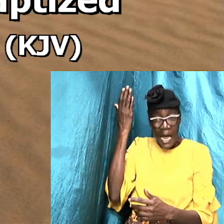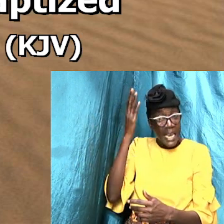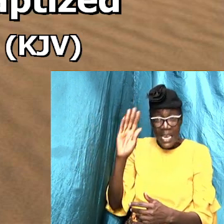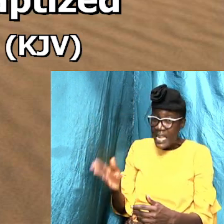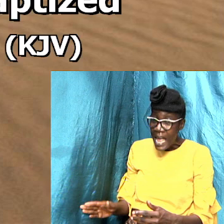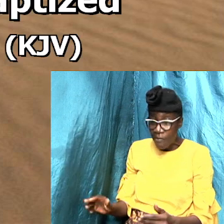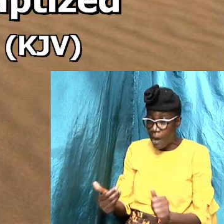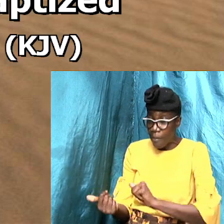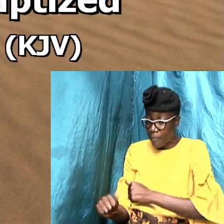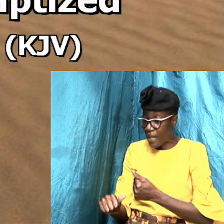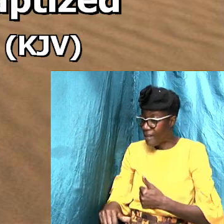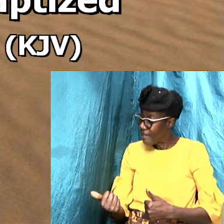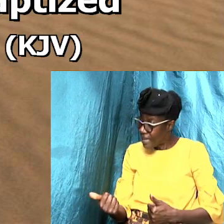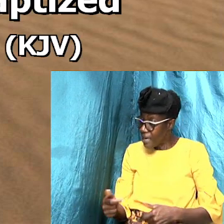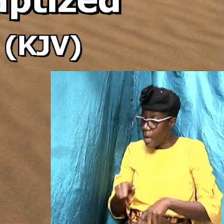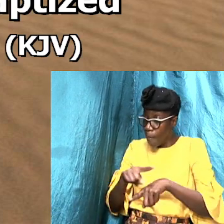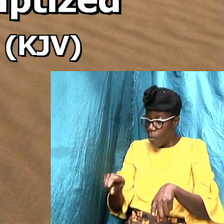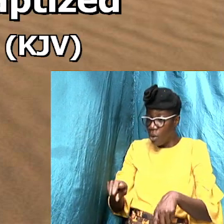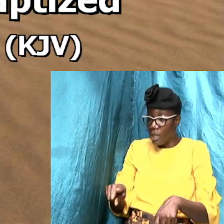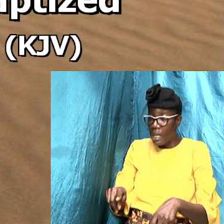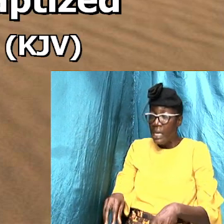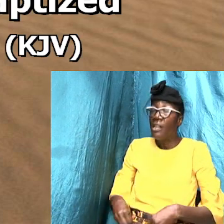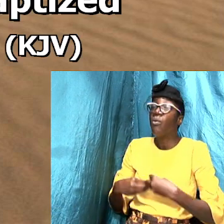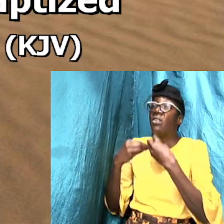it was accredited unto him.